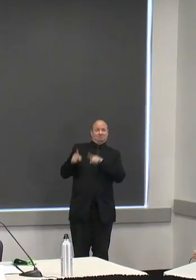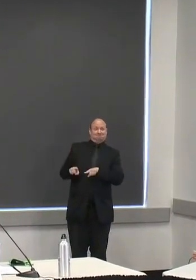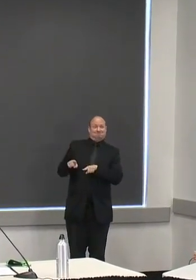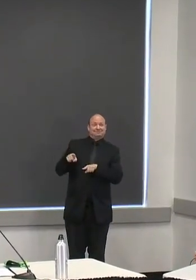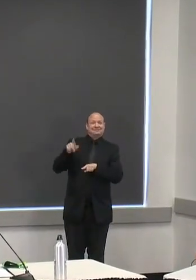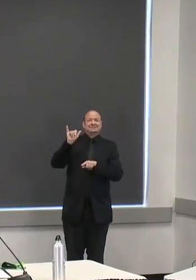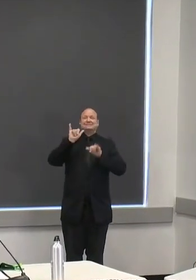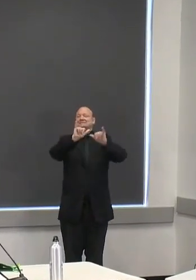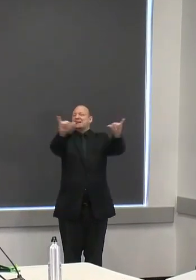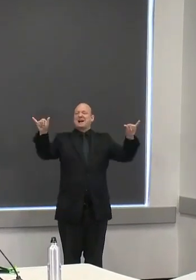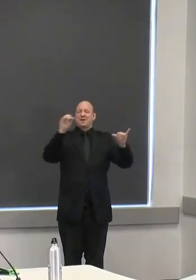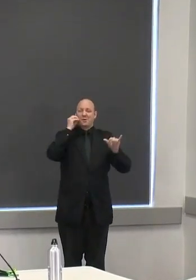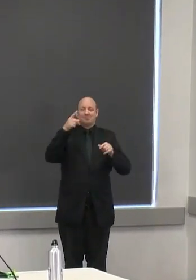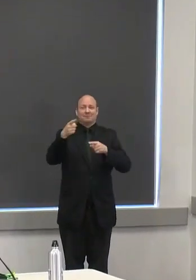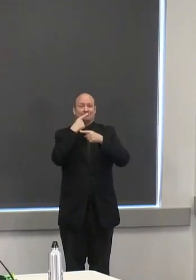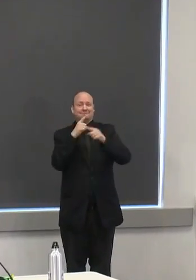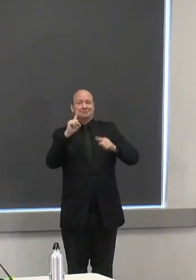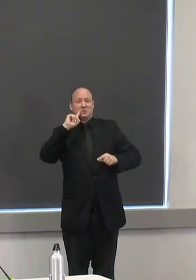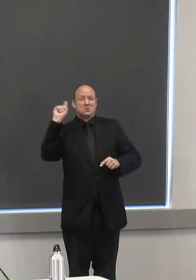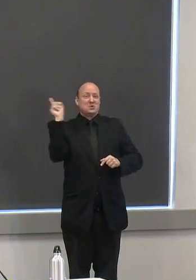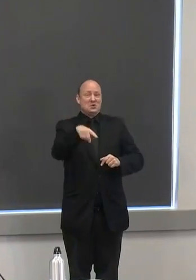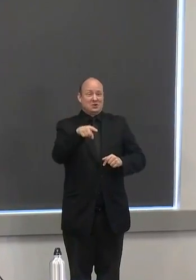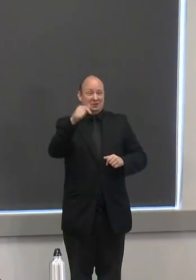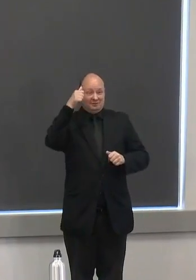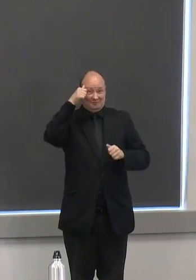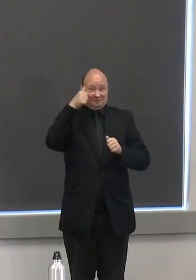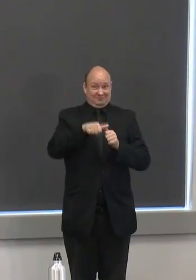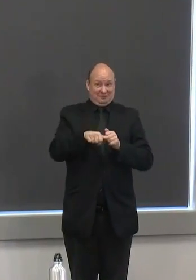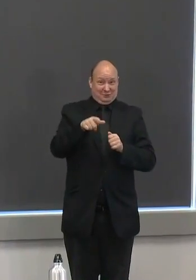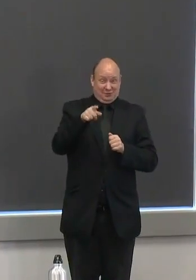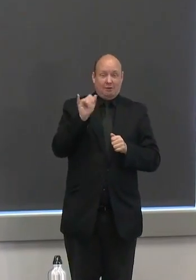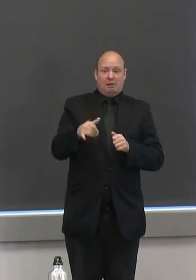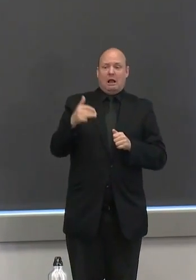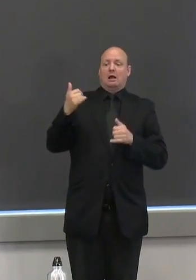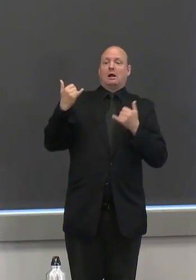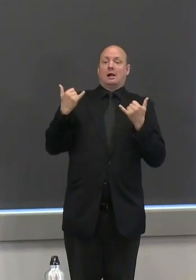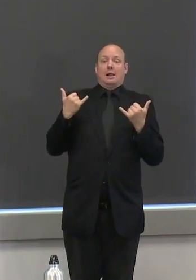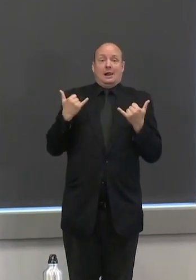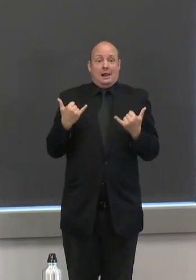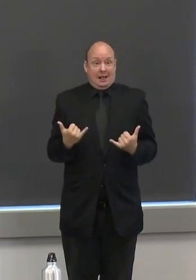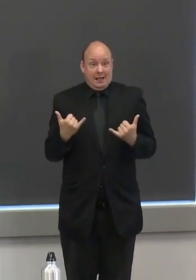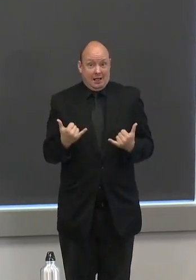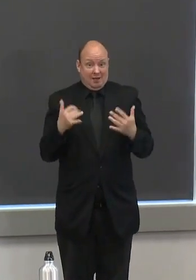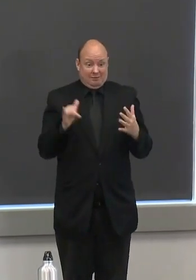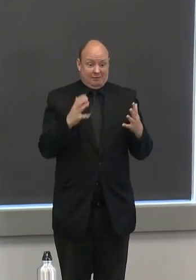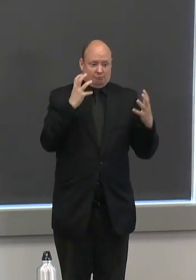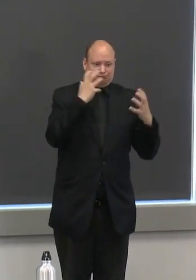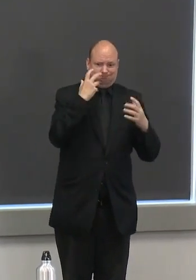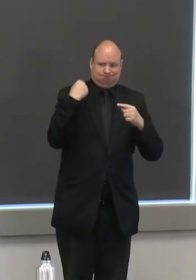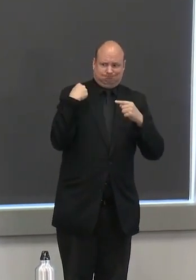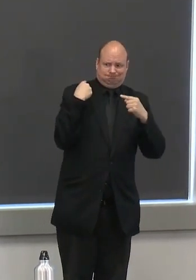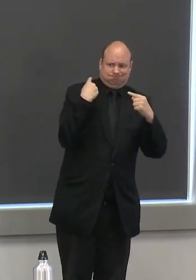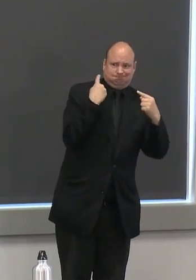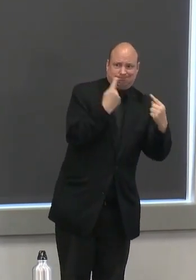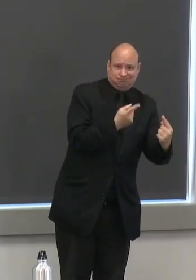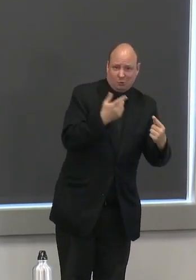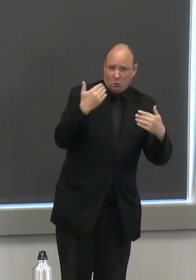order i know it was just a month ago but holy smokes it feels a lot longer than that